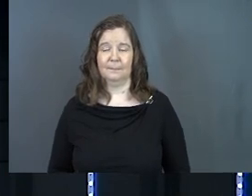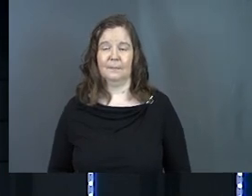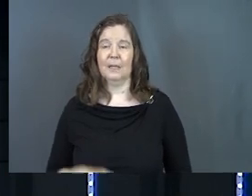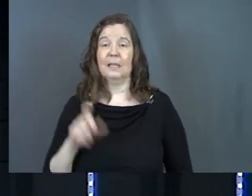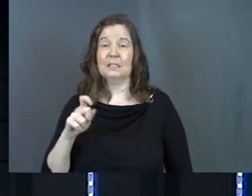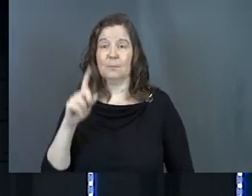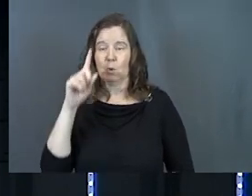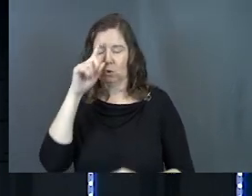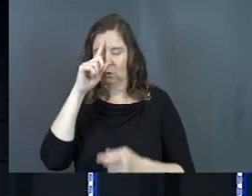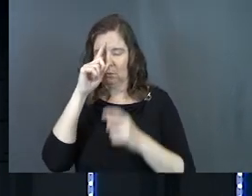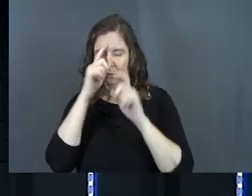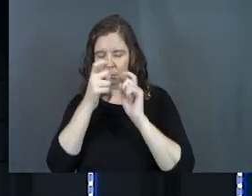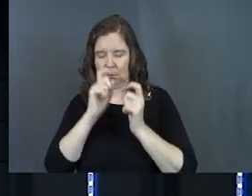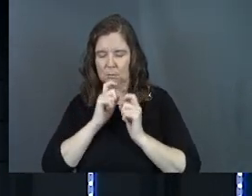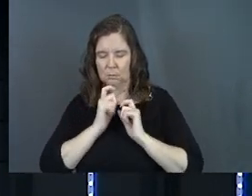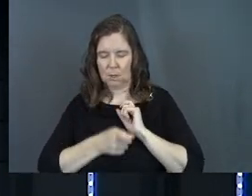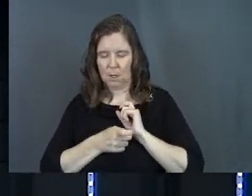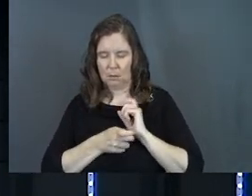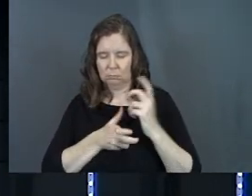It's supposed to change us.